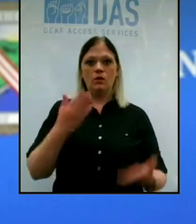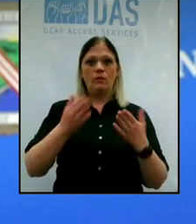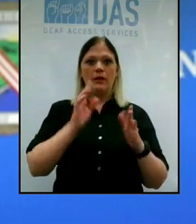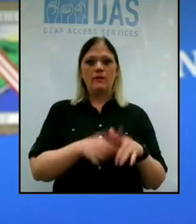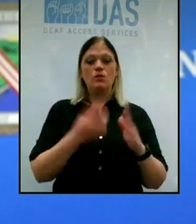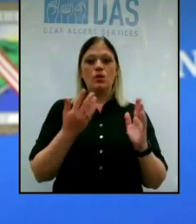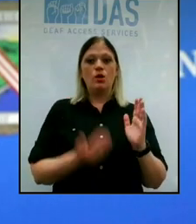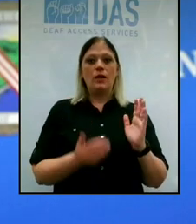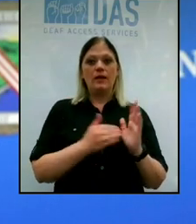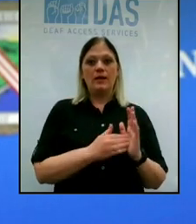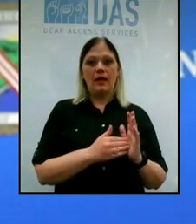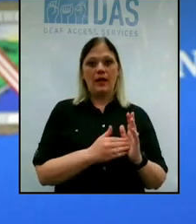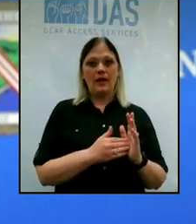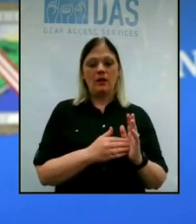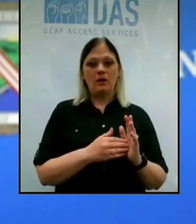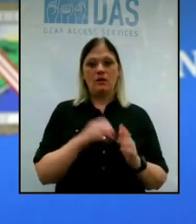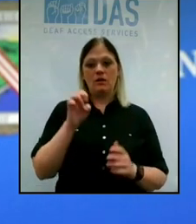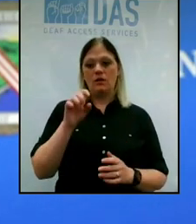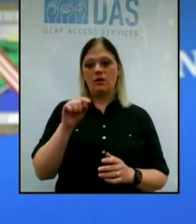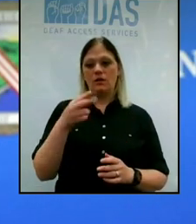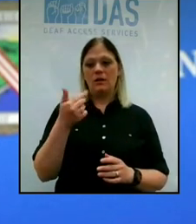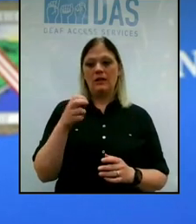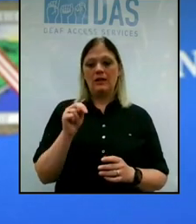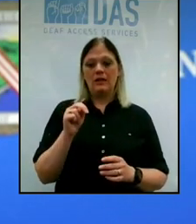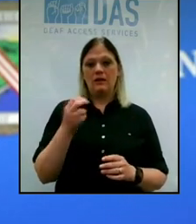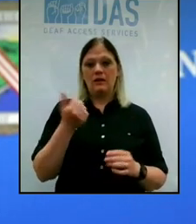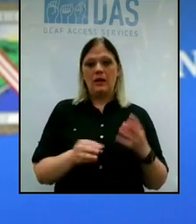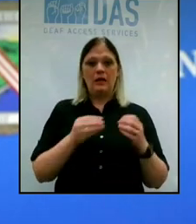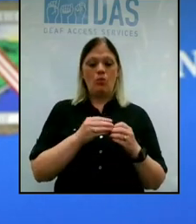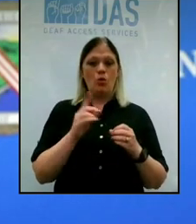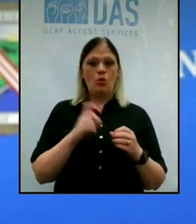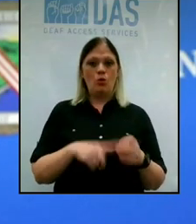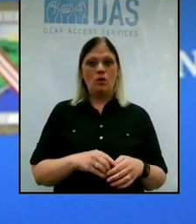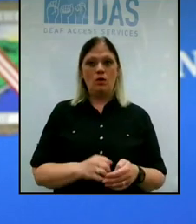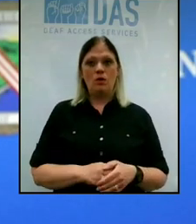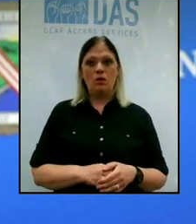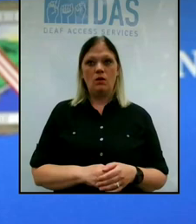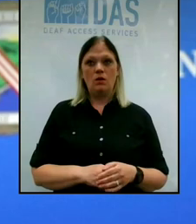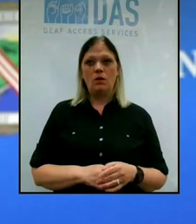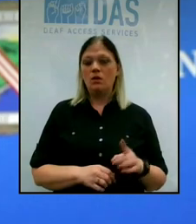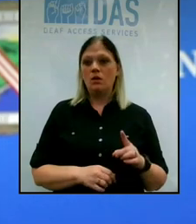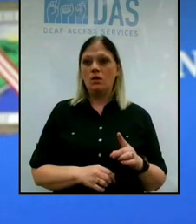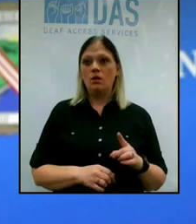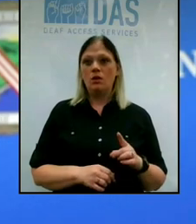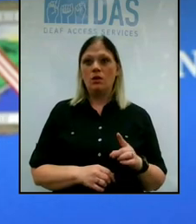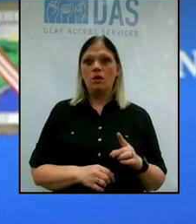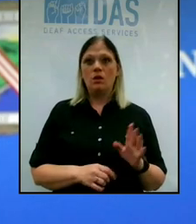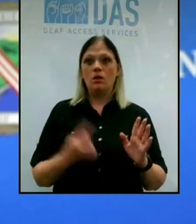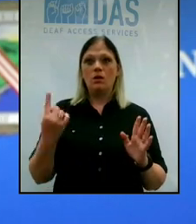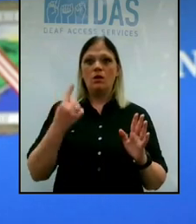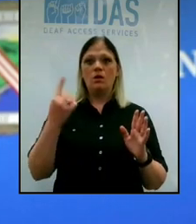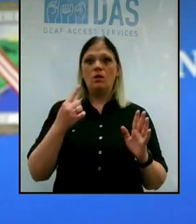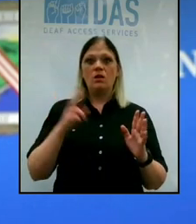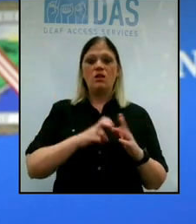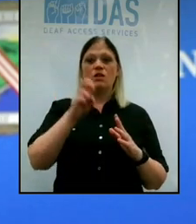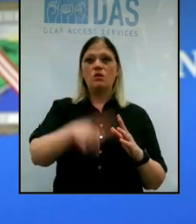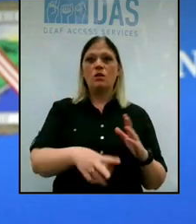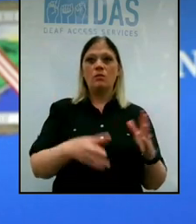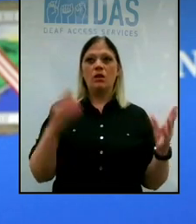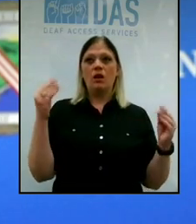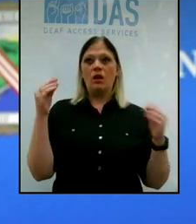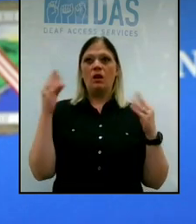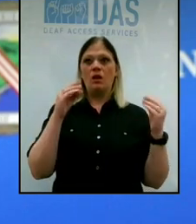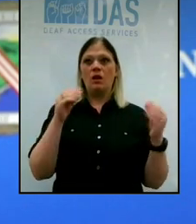with Ethan from B News. Would it be possible if I could just jump in? Dr. Burstein, it's Ashley